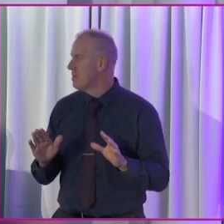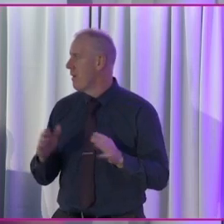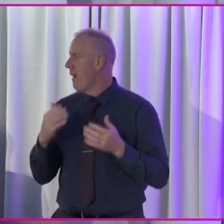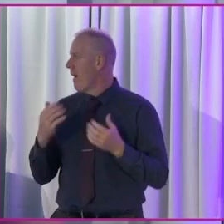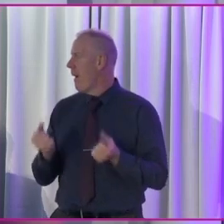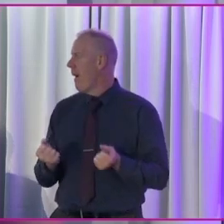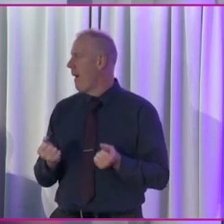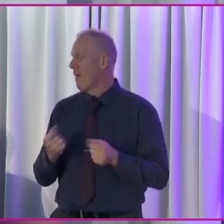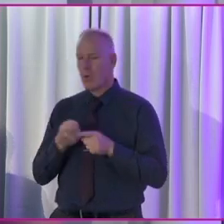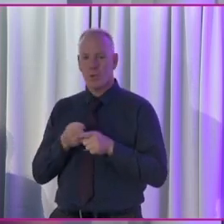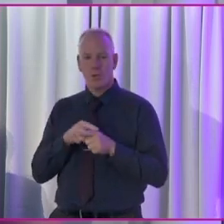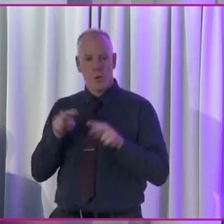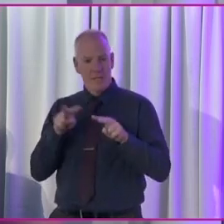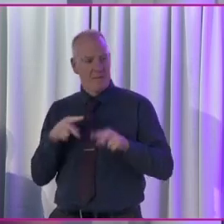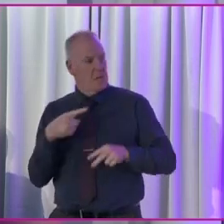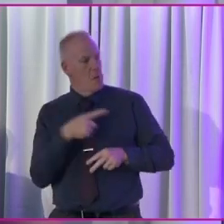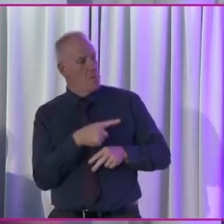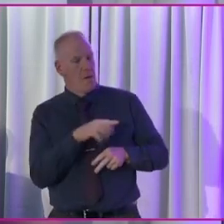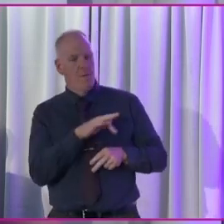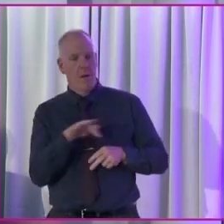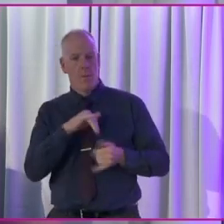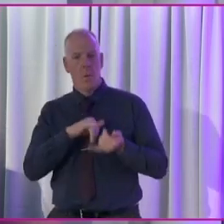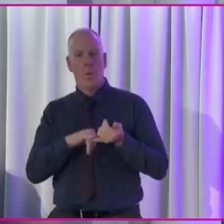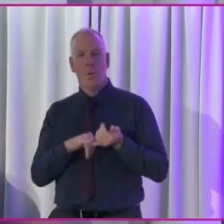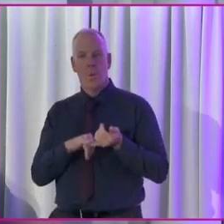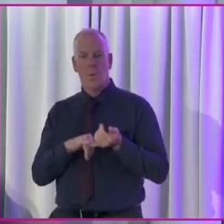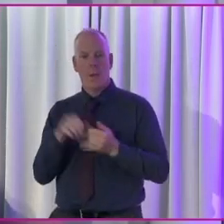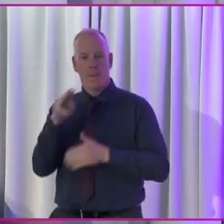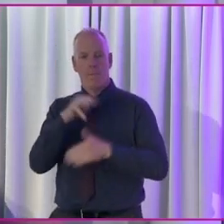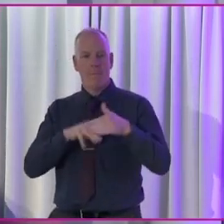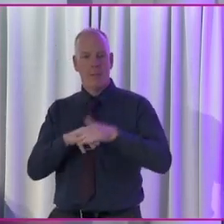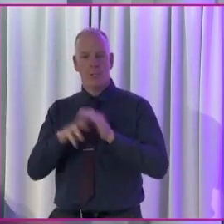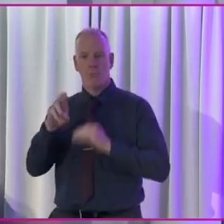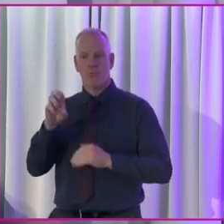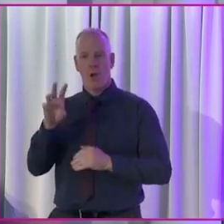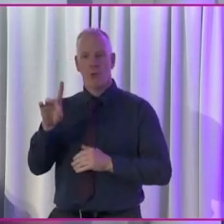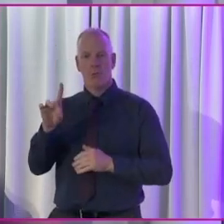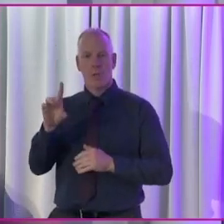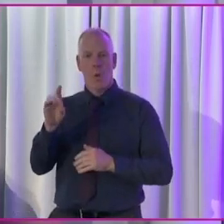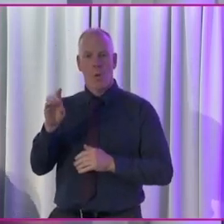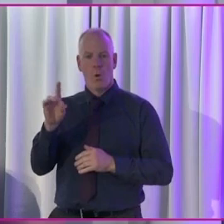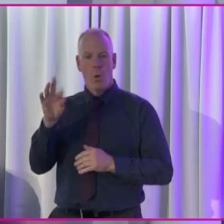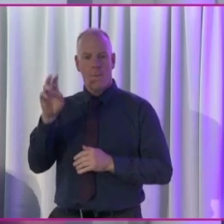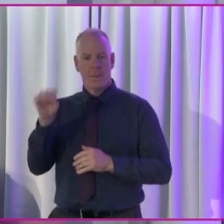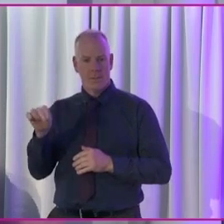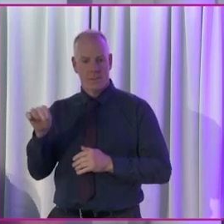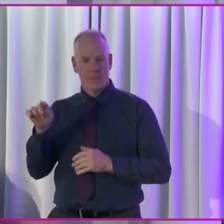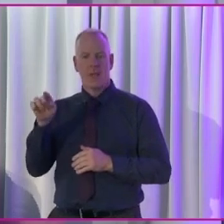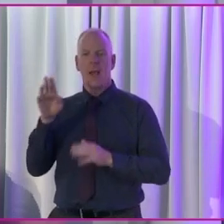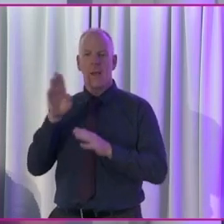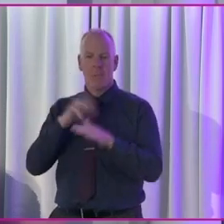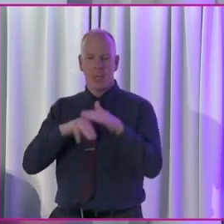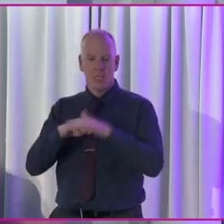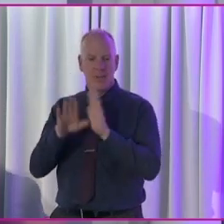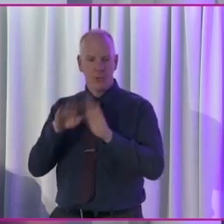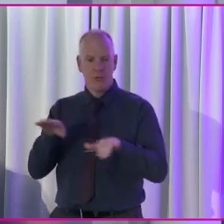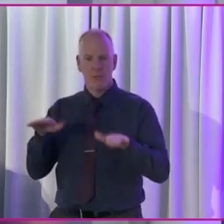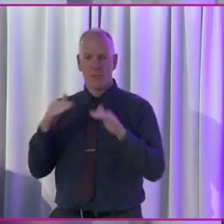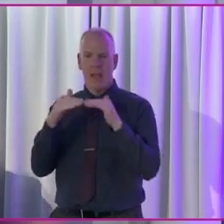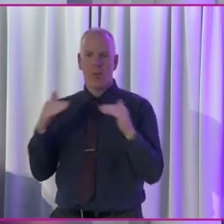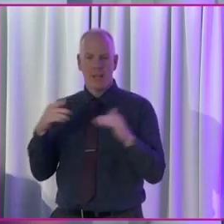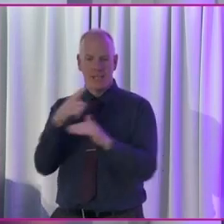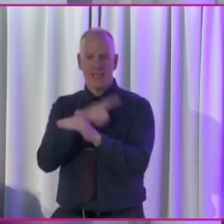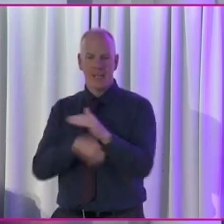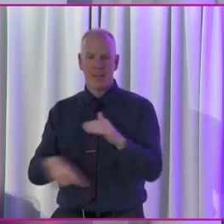we do have a short video address from Minister Roderick O'Gorman, is the Minister for Children, Equality, Disability,